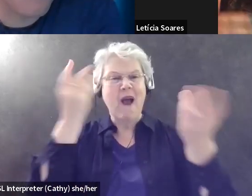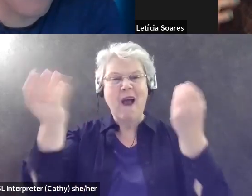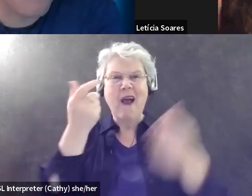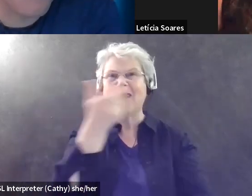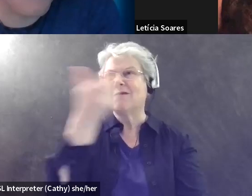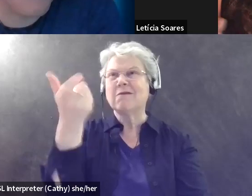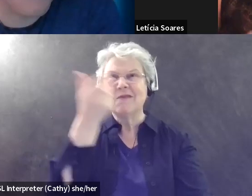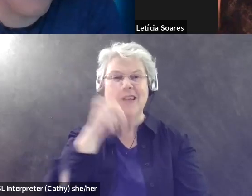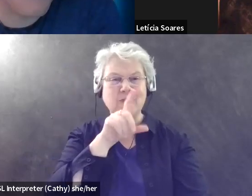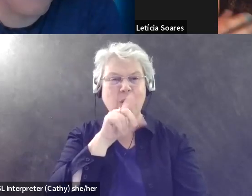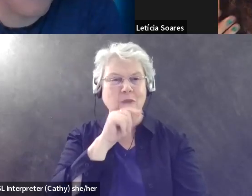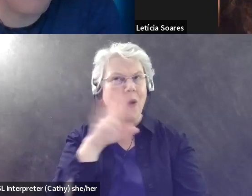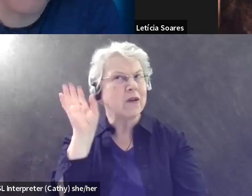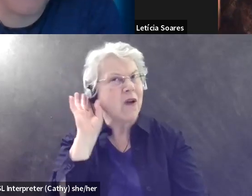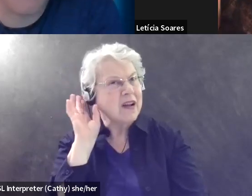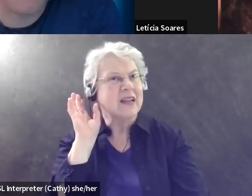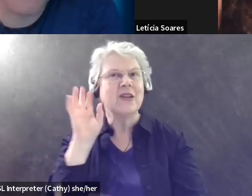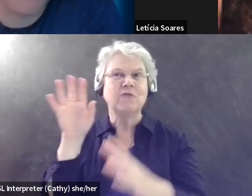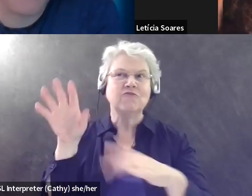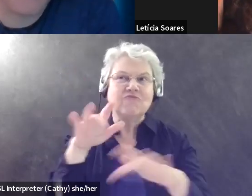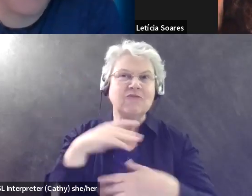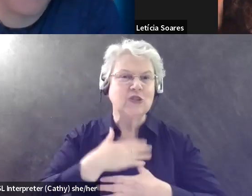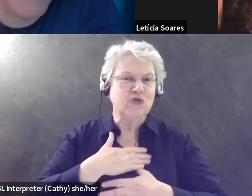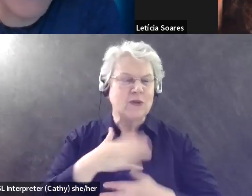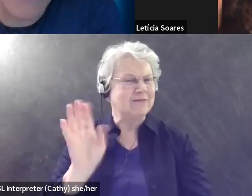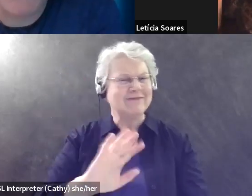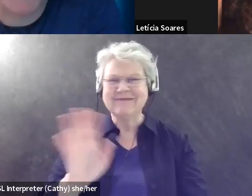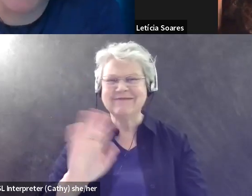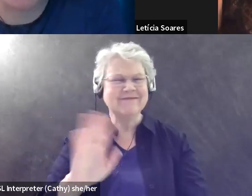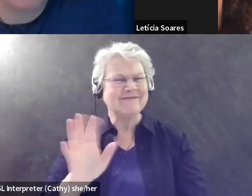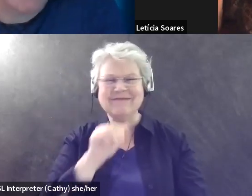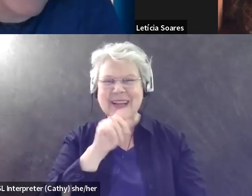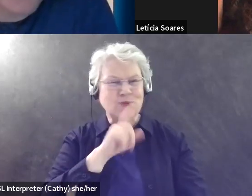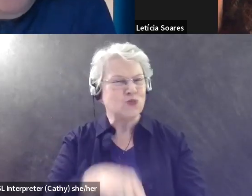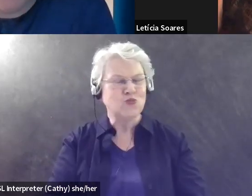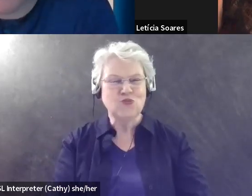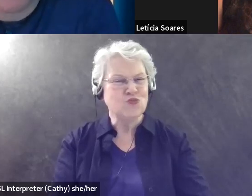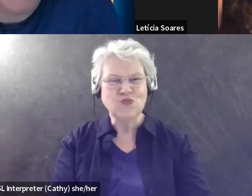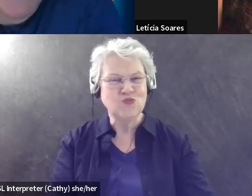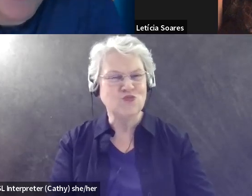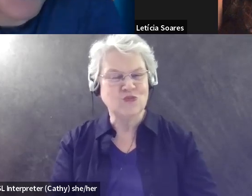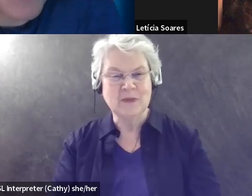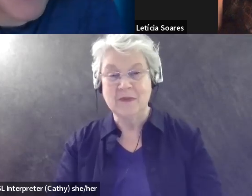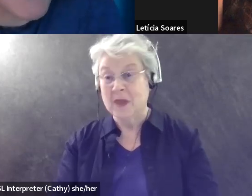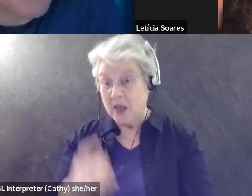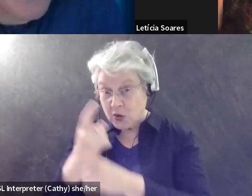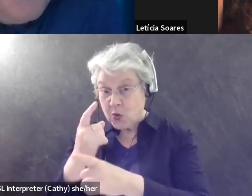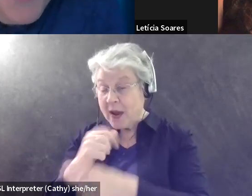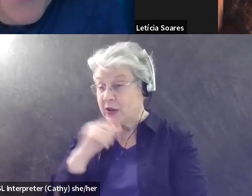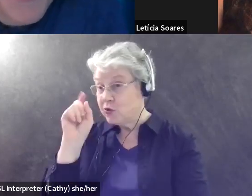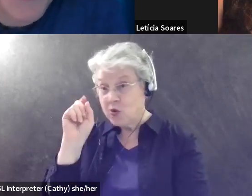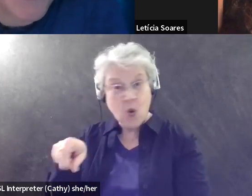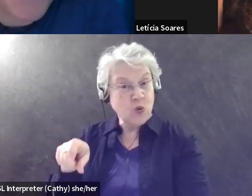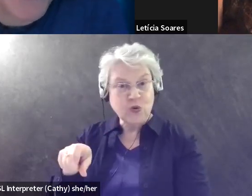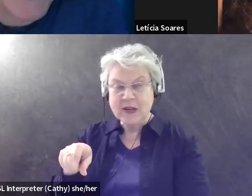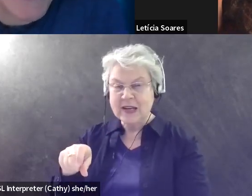birds or listen to them and enjoy them. Yeah, absolutely. You don't, you absolutely don't need to have binoculars to be a